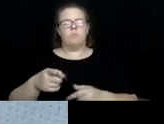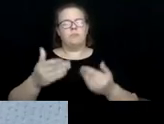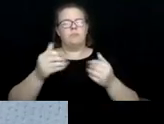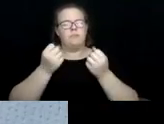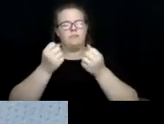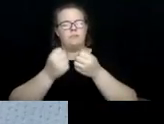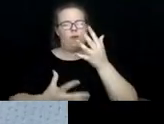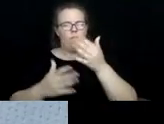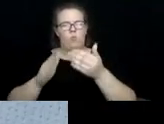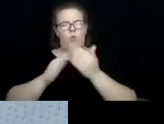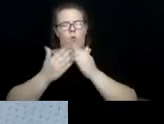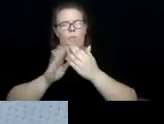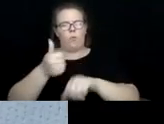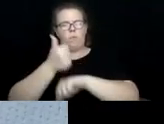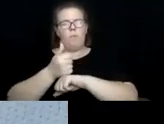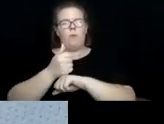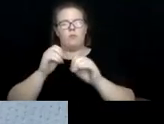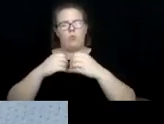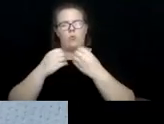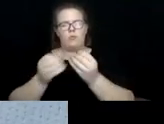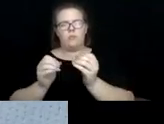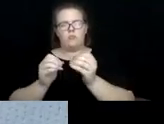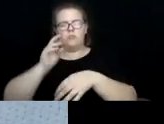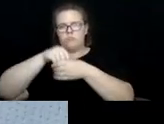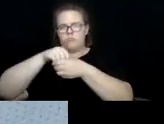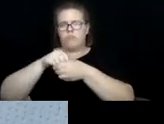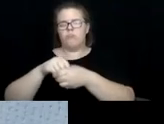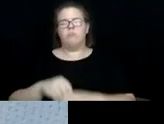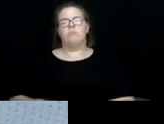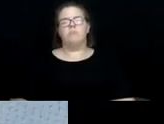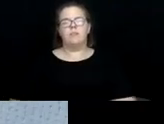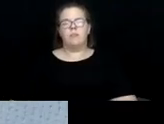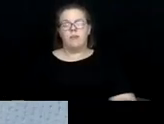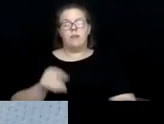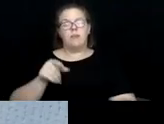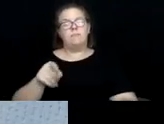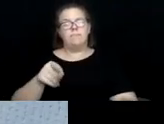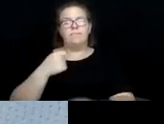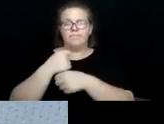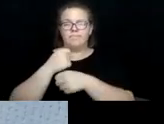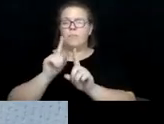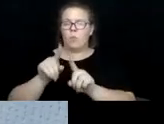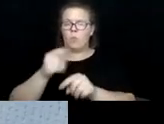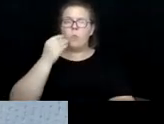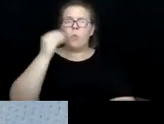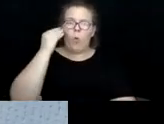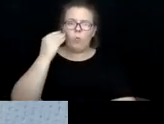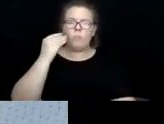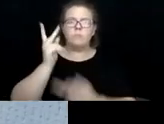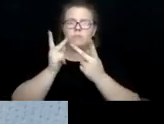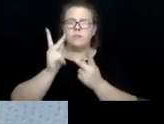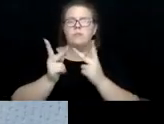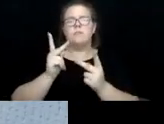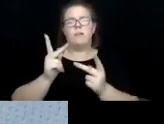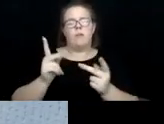uh, within Onondaga County. Neighborhood advisors make home visits and they do outreach for our